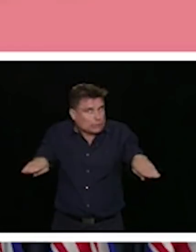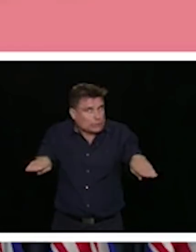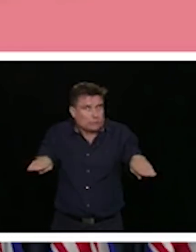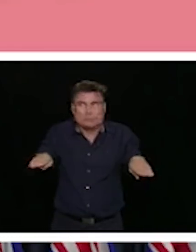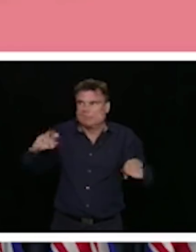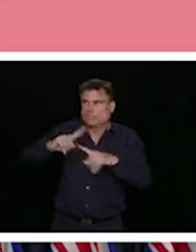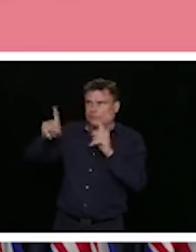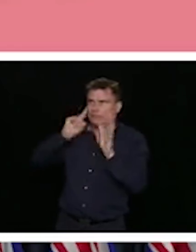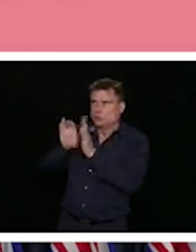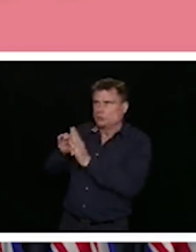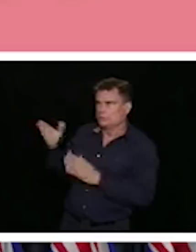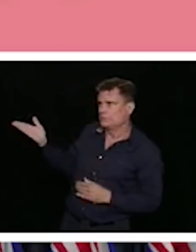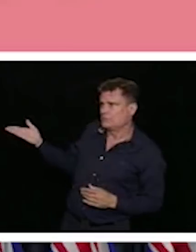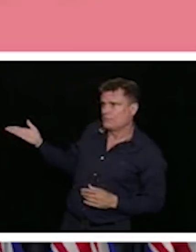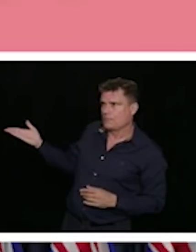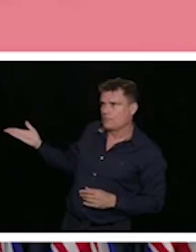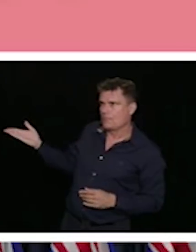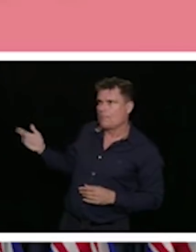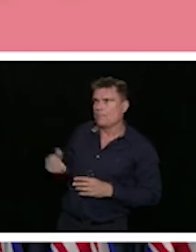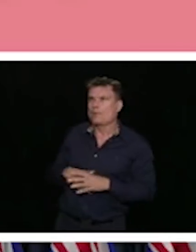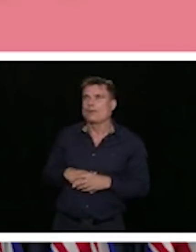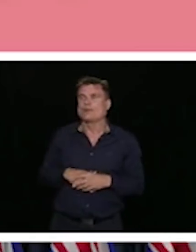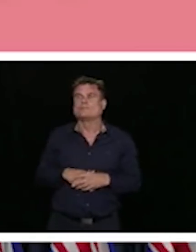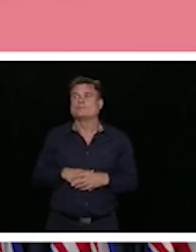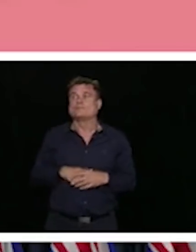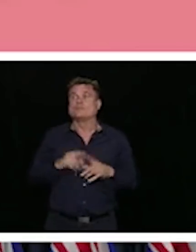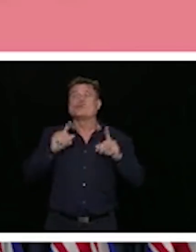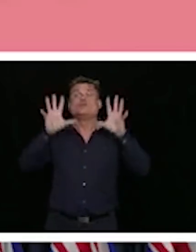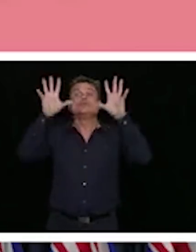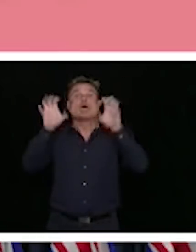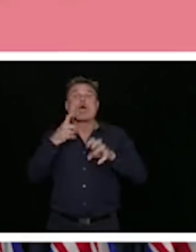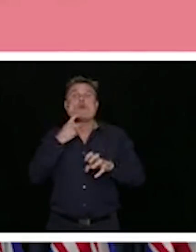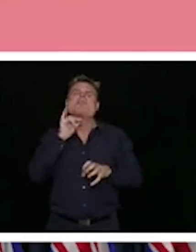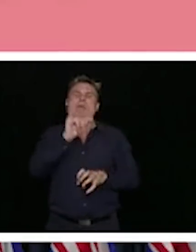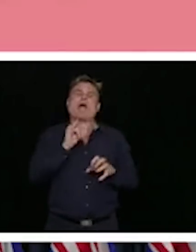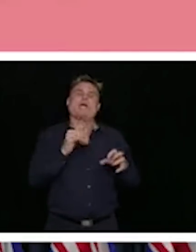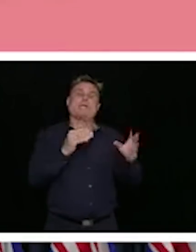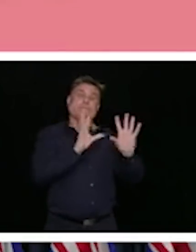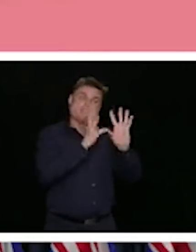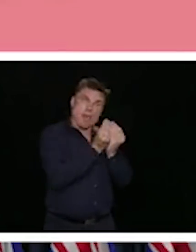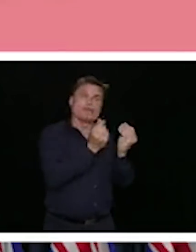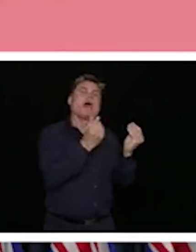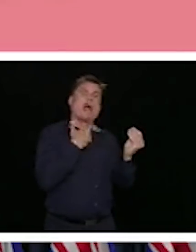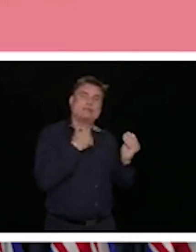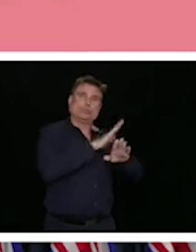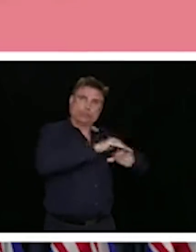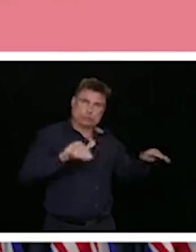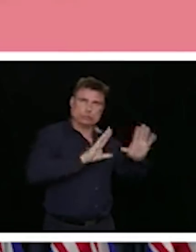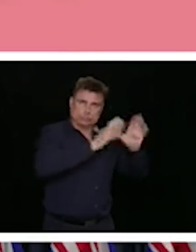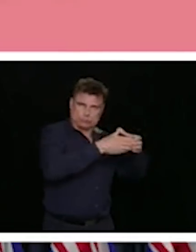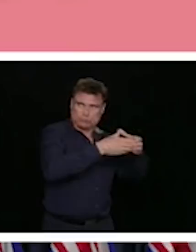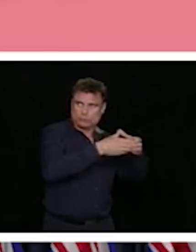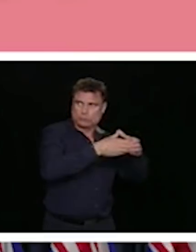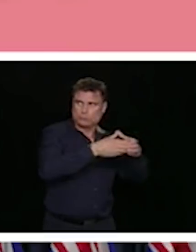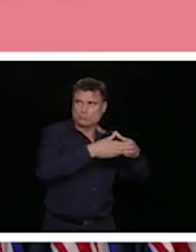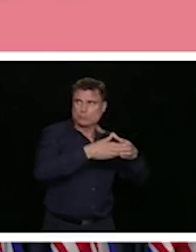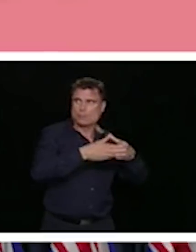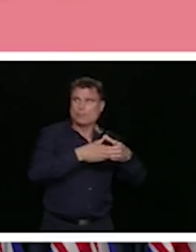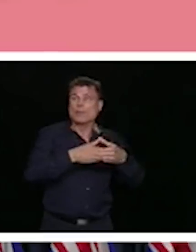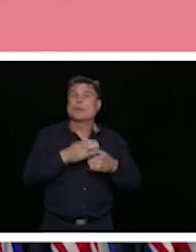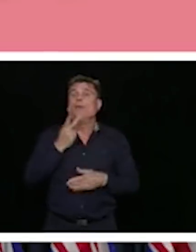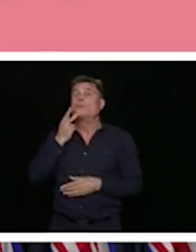children. And they as well reported greater mental health and economic burden than other adults without children.